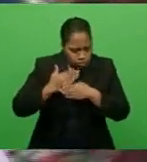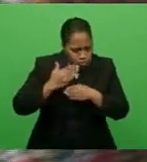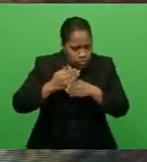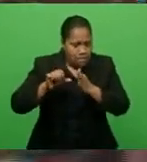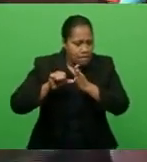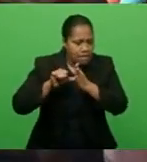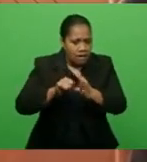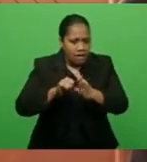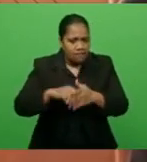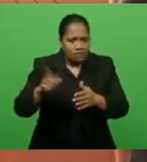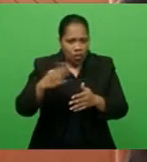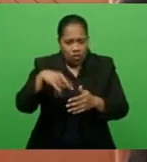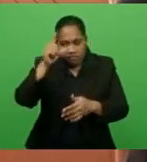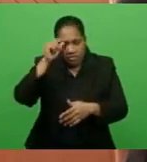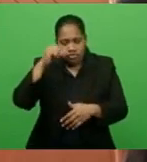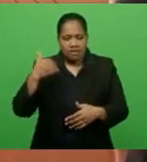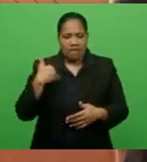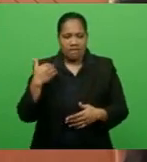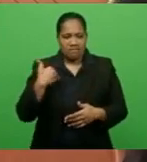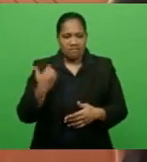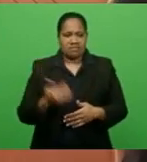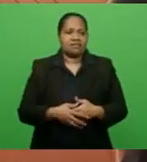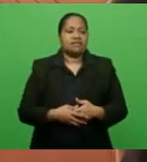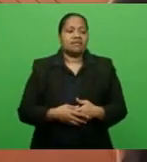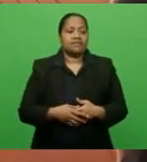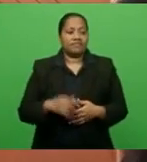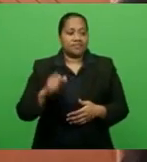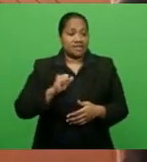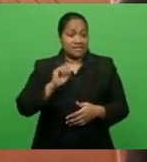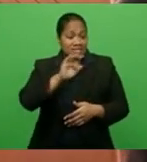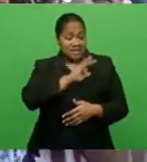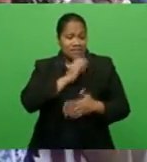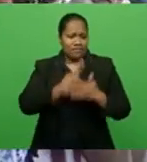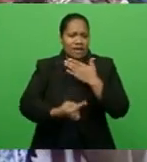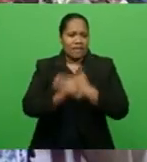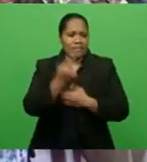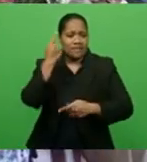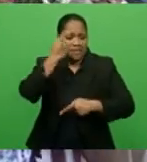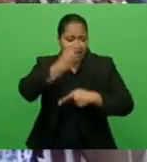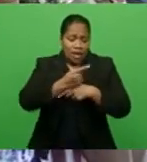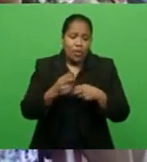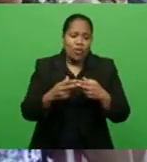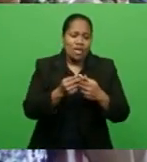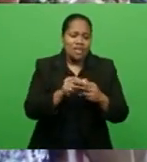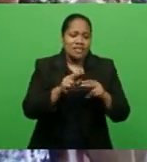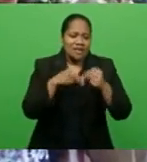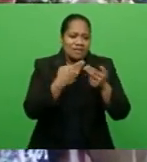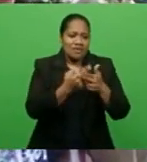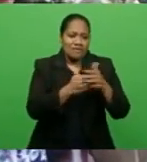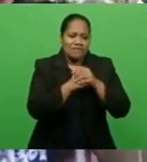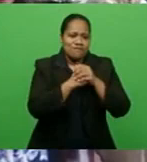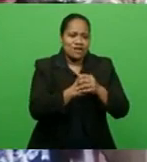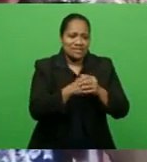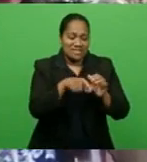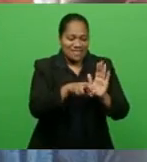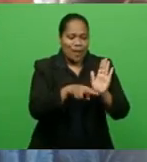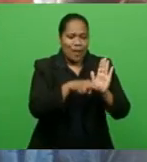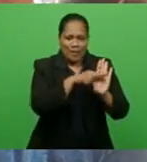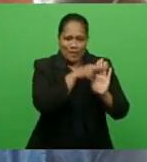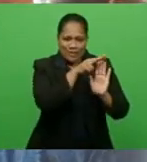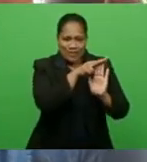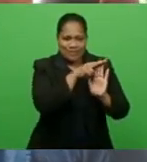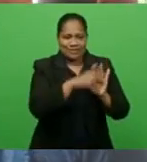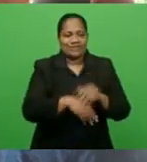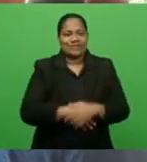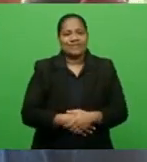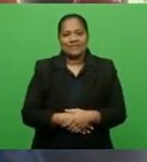the Fijians healthy. The staff are hosted a night with their family and friends at the Five Star Resort along the Coral